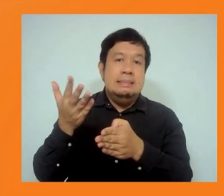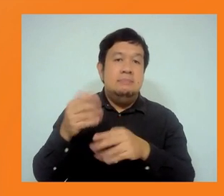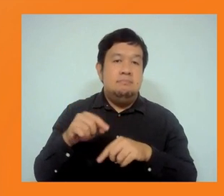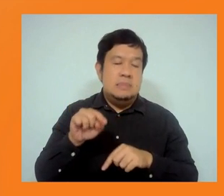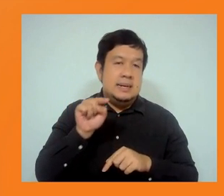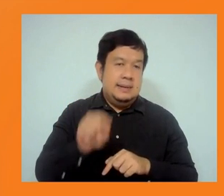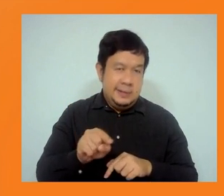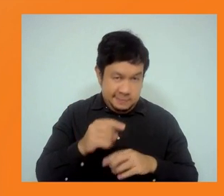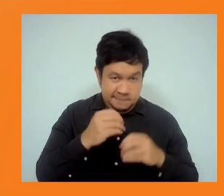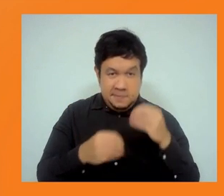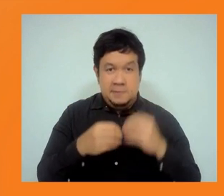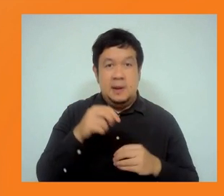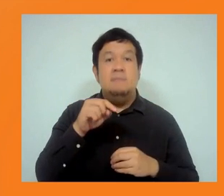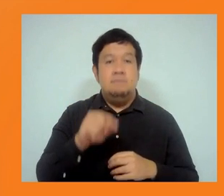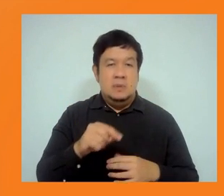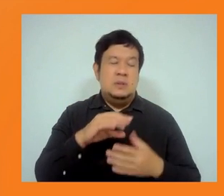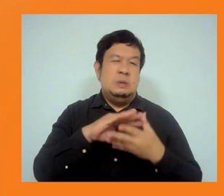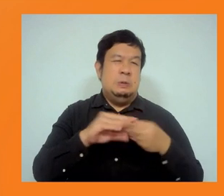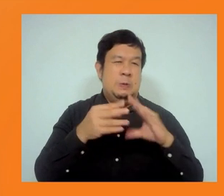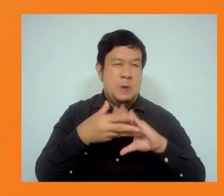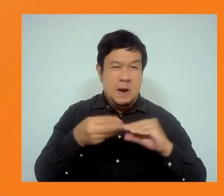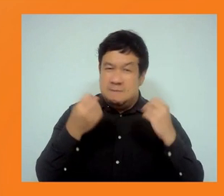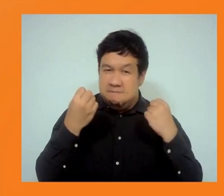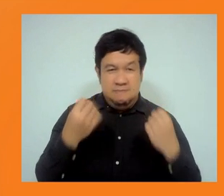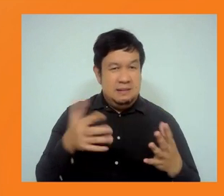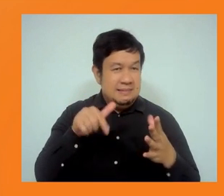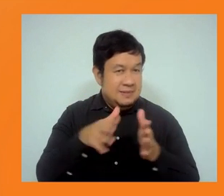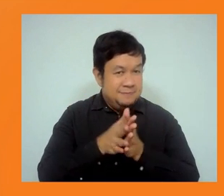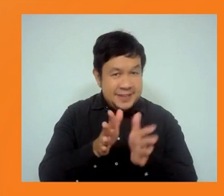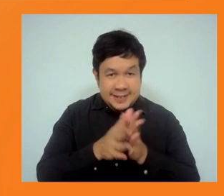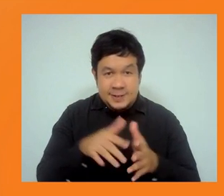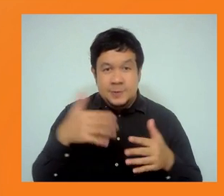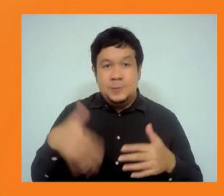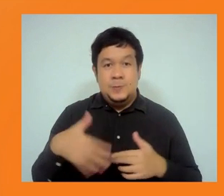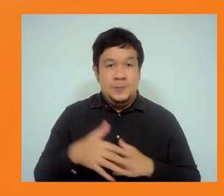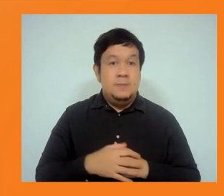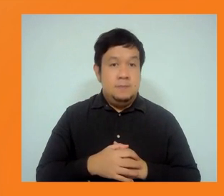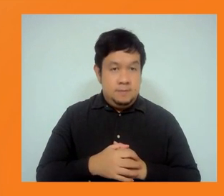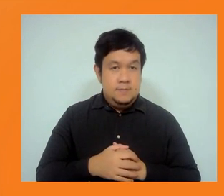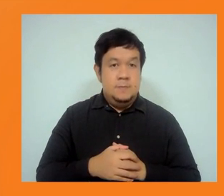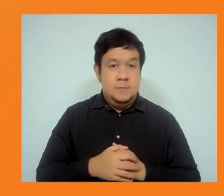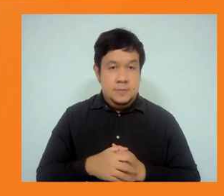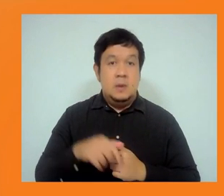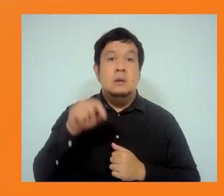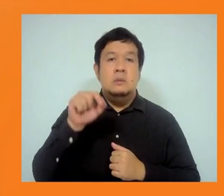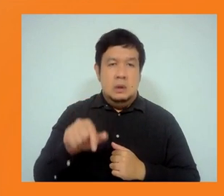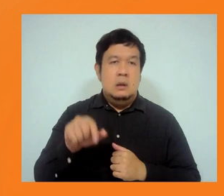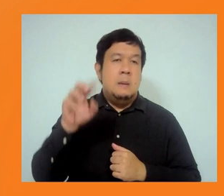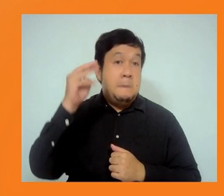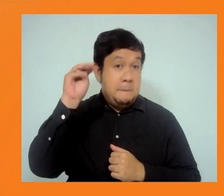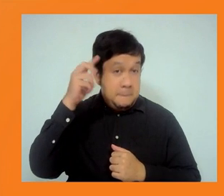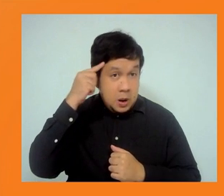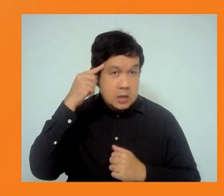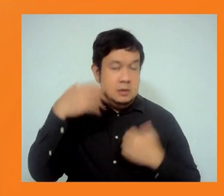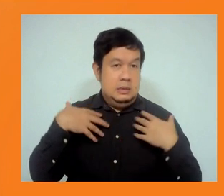from Rituji and Hemanta and Dean Rene. Over to you, Bruce, for an initial response. But just for the sake of